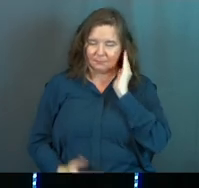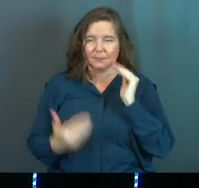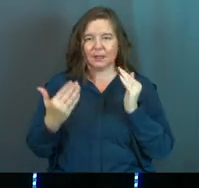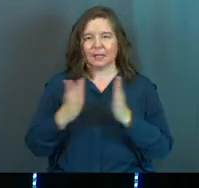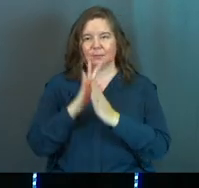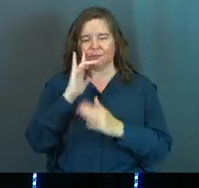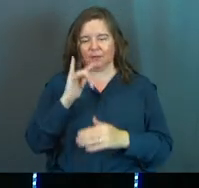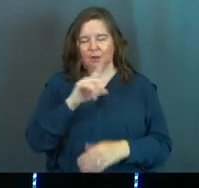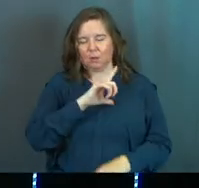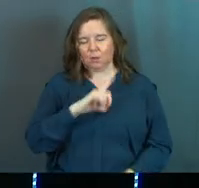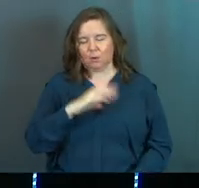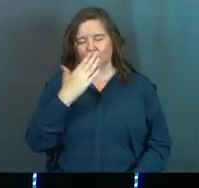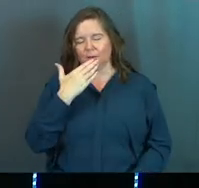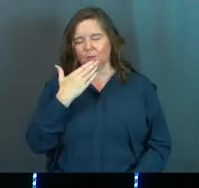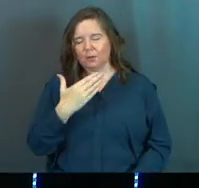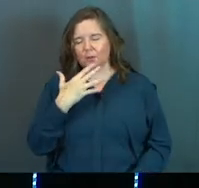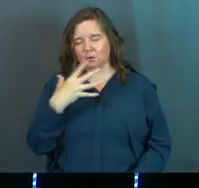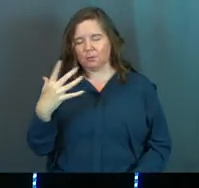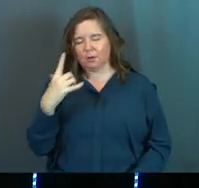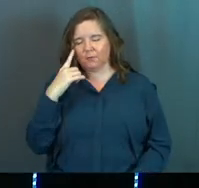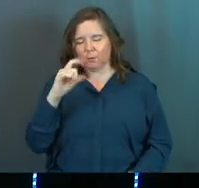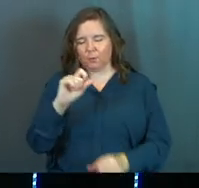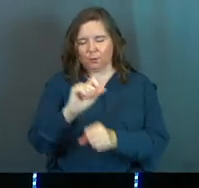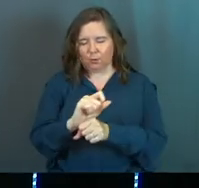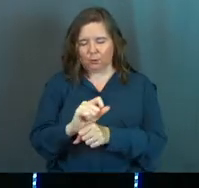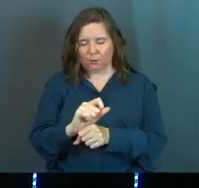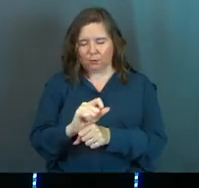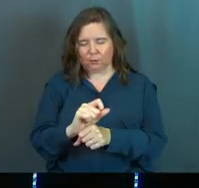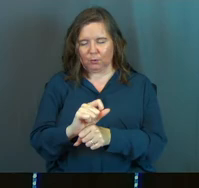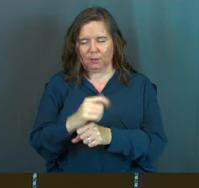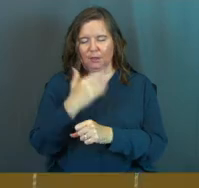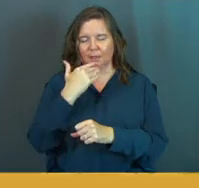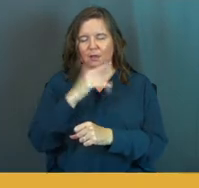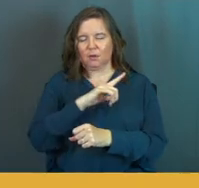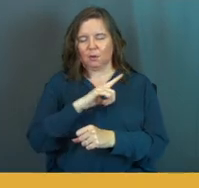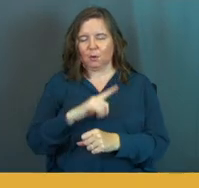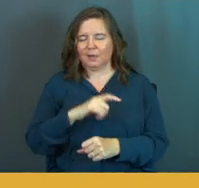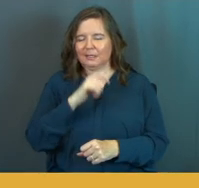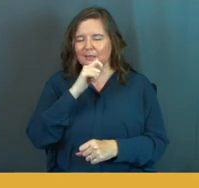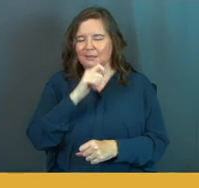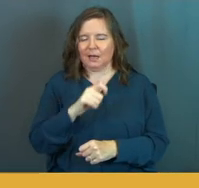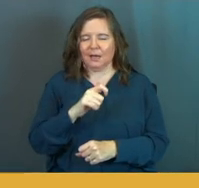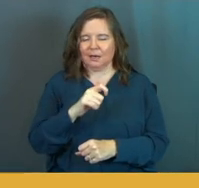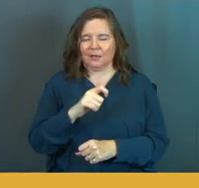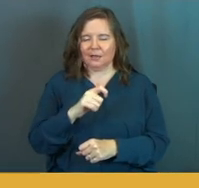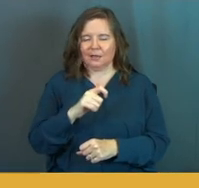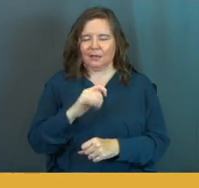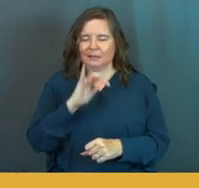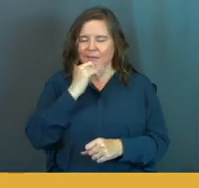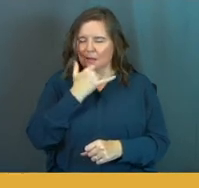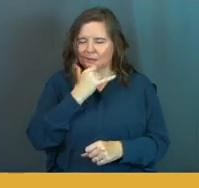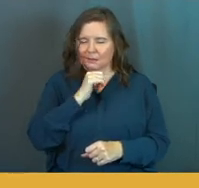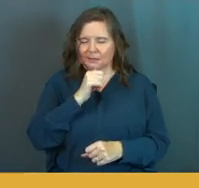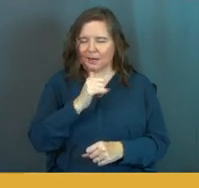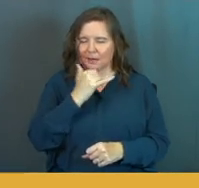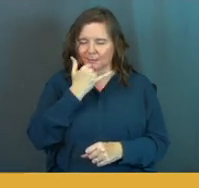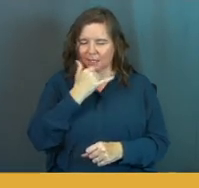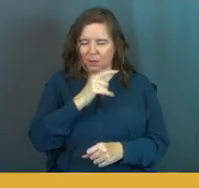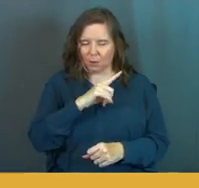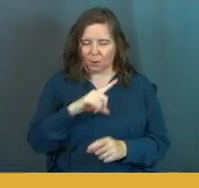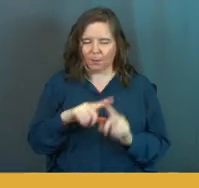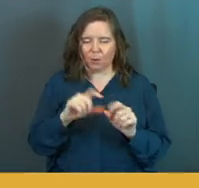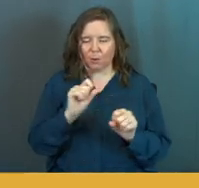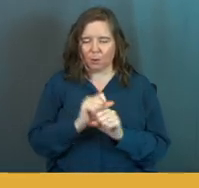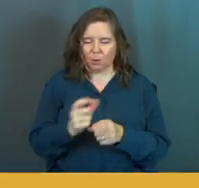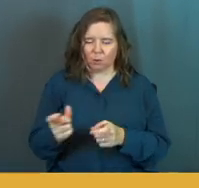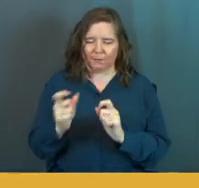Let's pray for that. Lord God, we thank you so much, Lord, for work. Thank you, Lord, that it's not an accident, it's not a mistake, Lord,